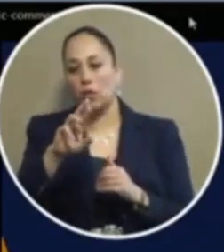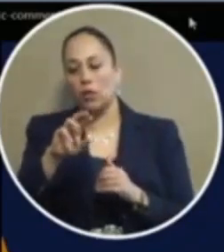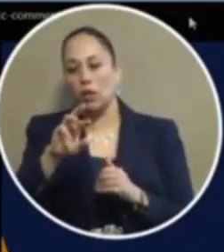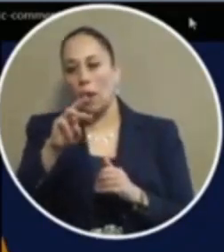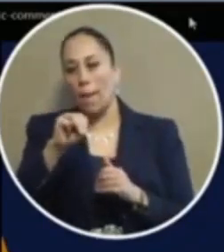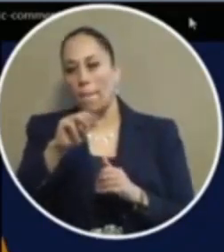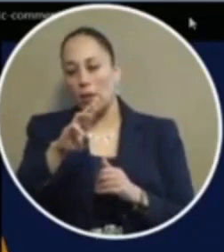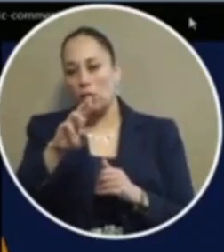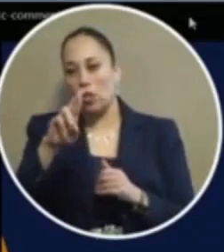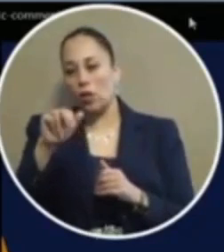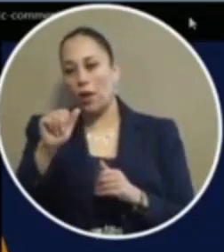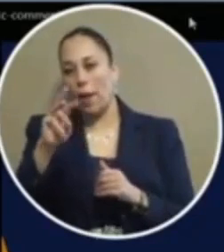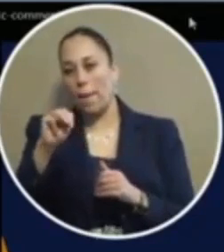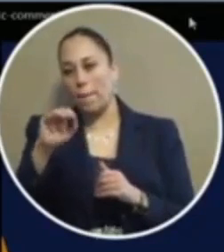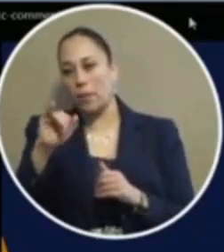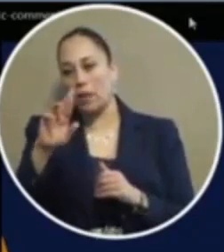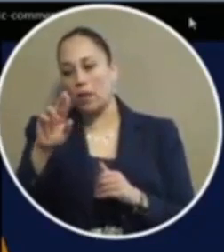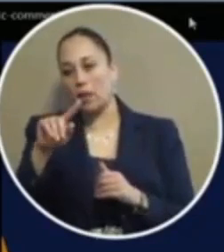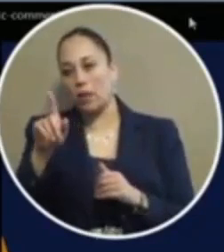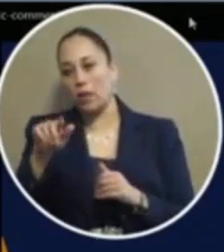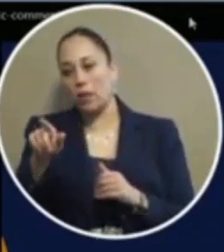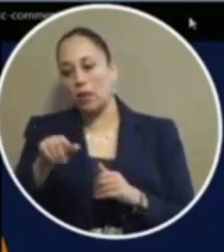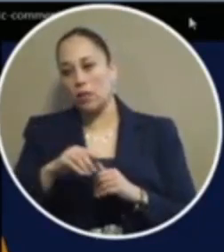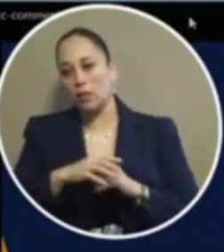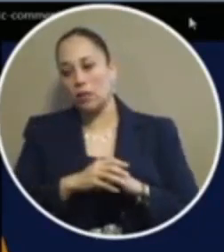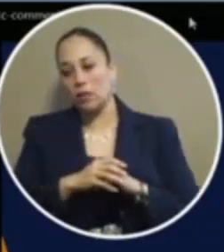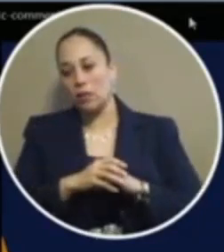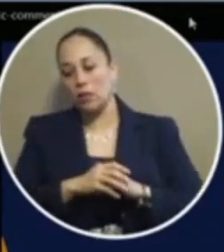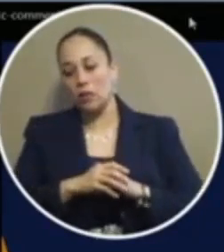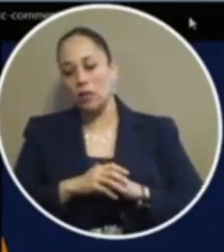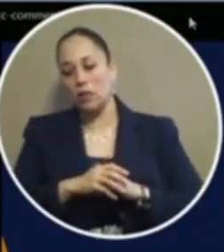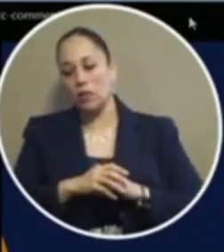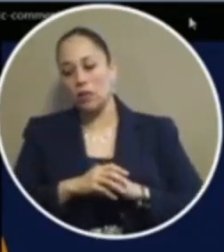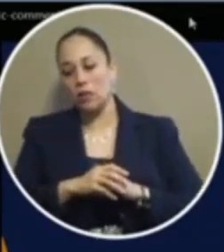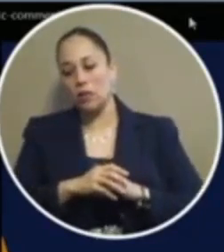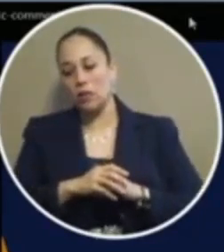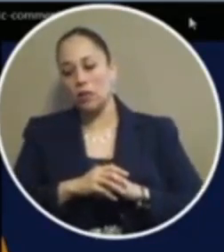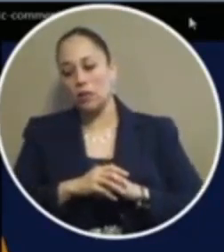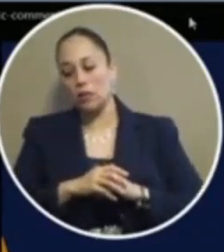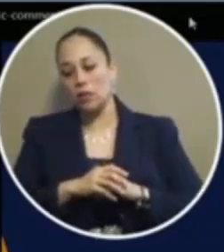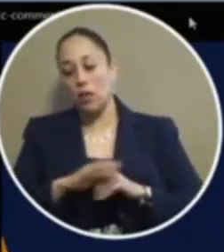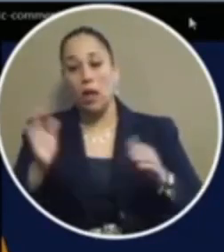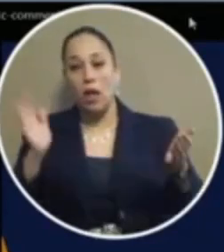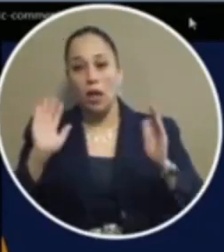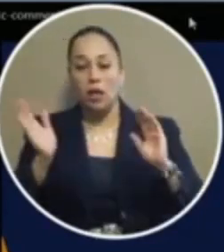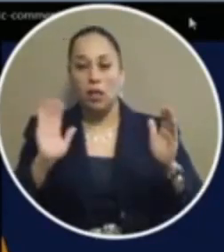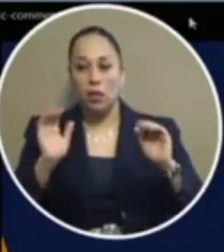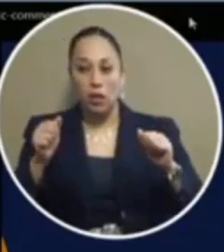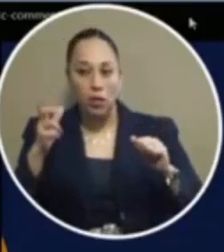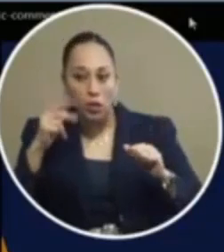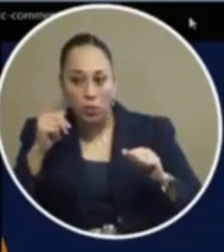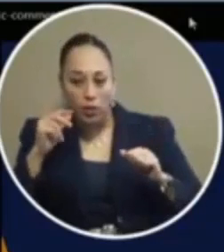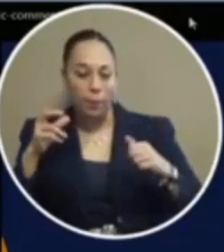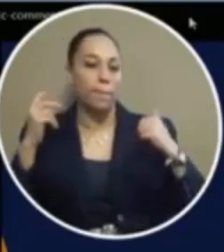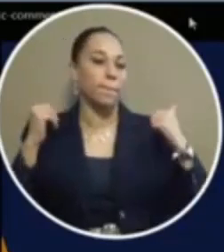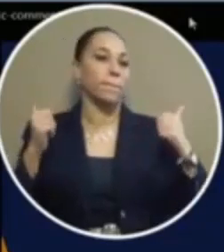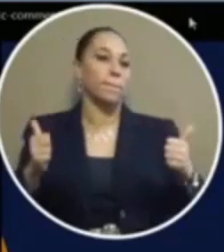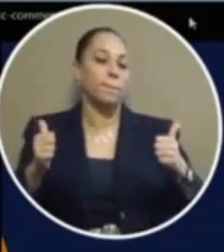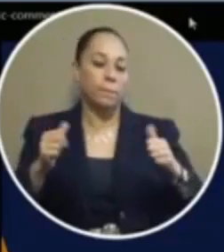mr ramirez star six to unmute your phone good afternoon hello yes can you hear me yes